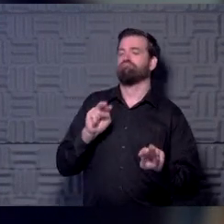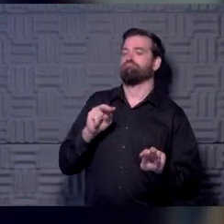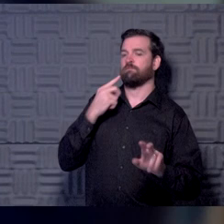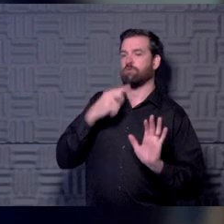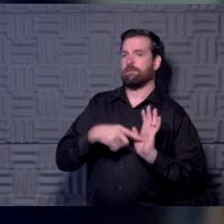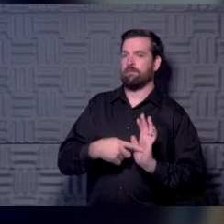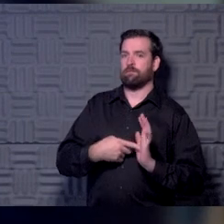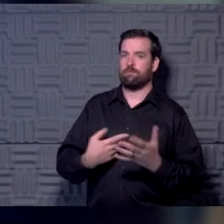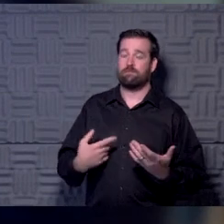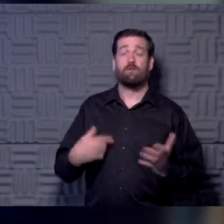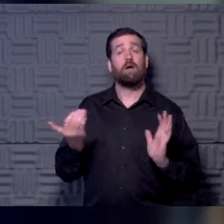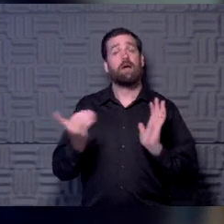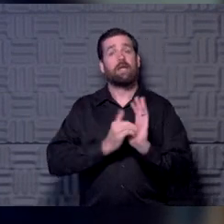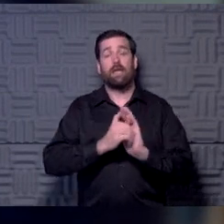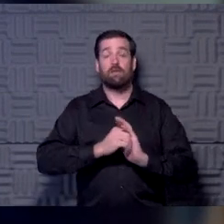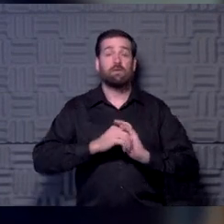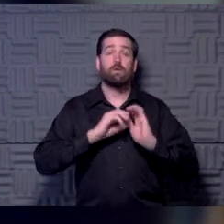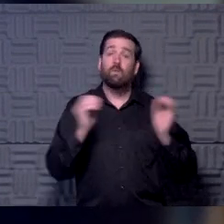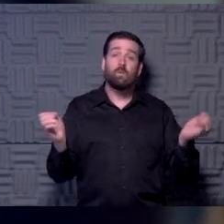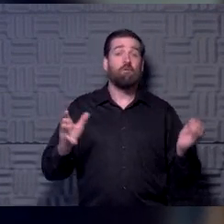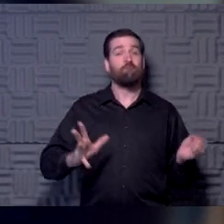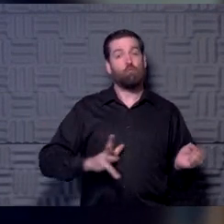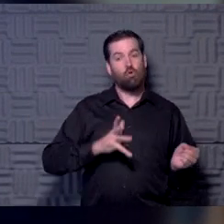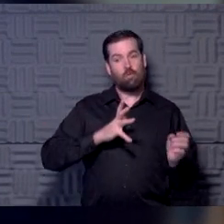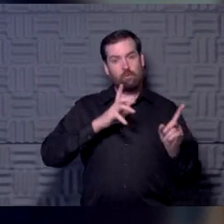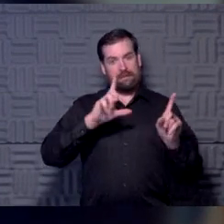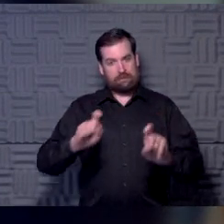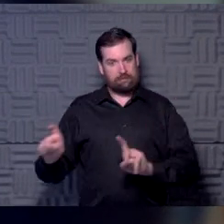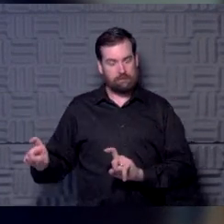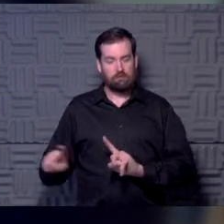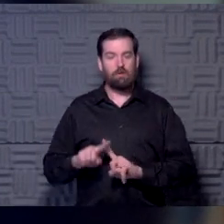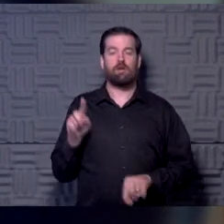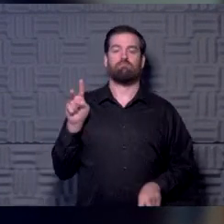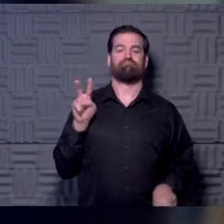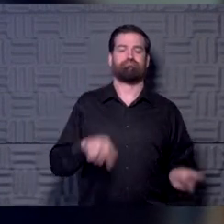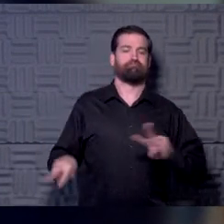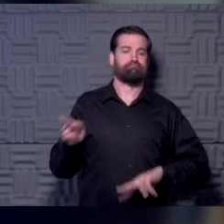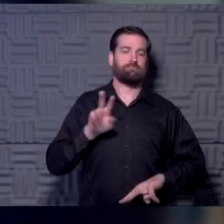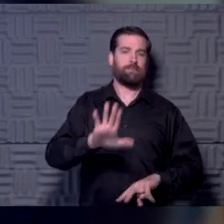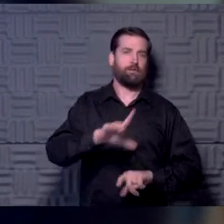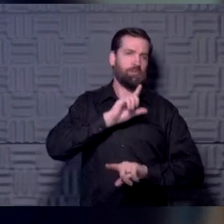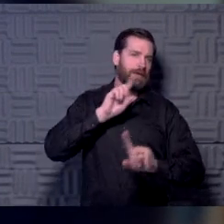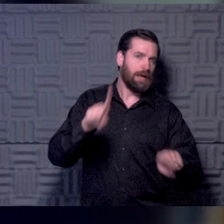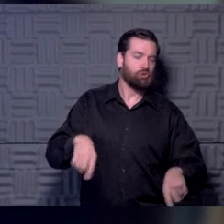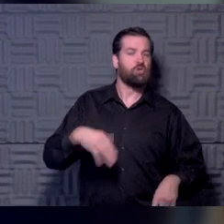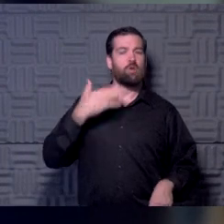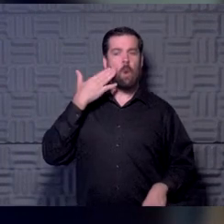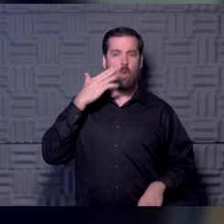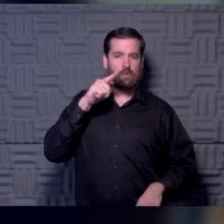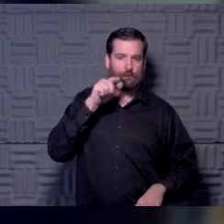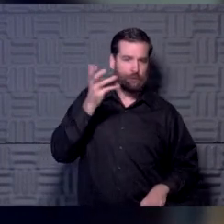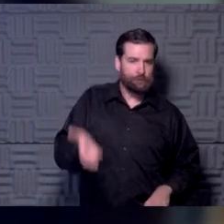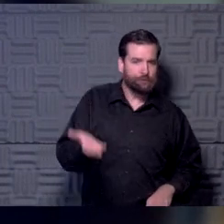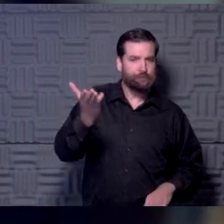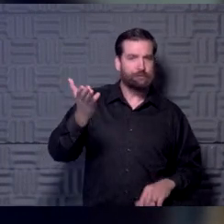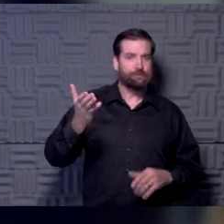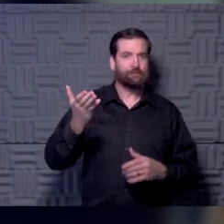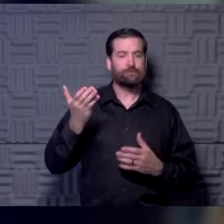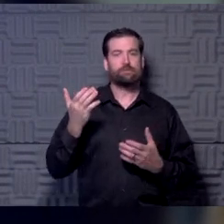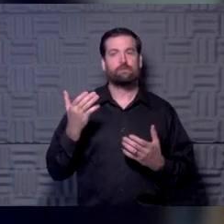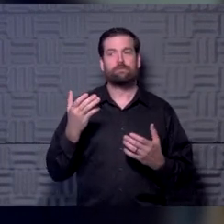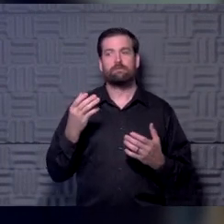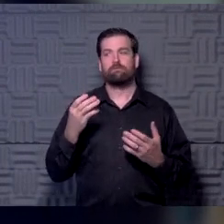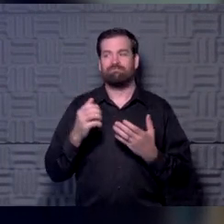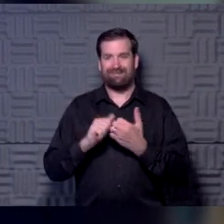even if you're not again, doing any formalized testing, just sort of watching for their symptoms, their reaction, again, knowing that athlete, um, and,